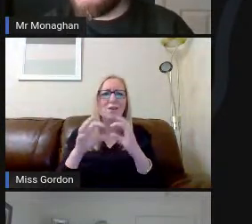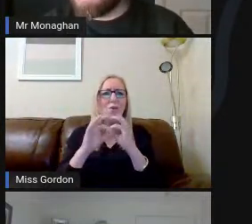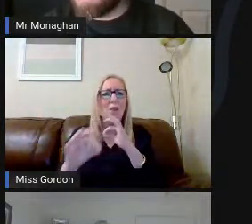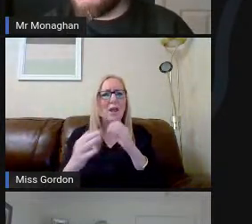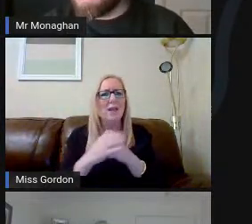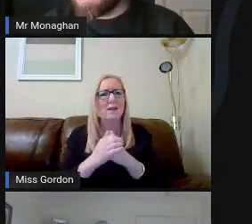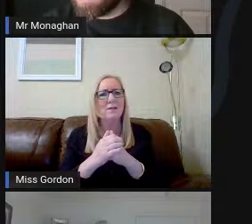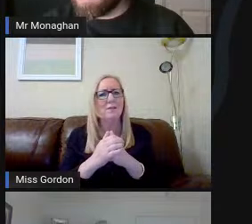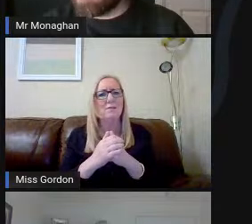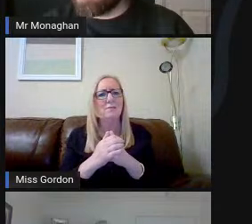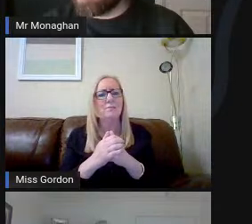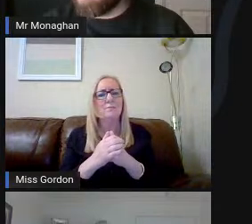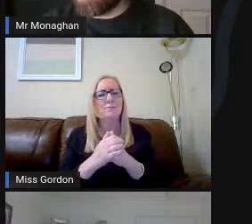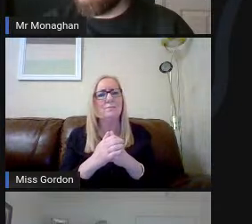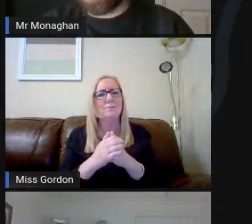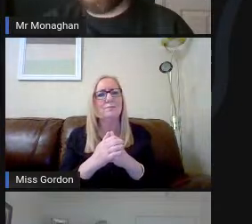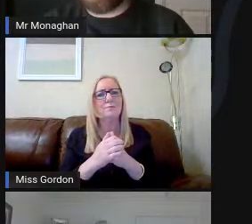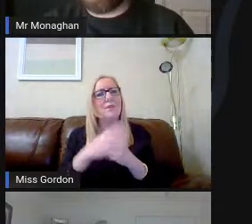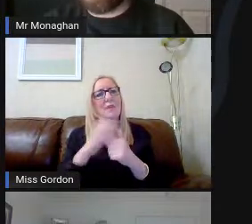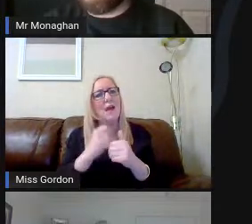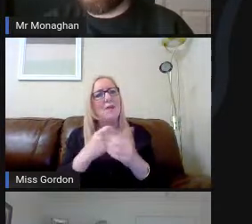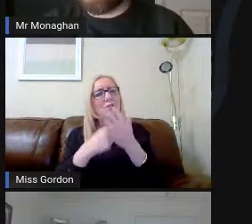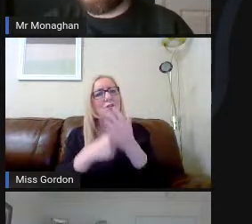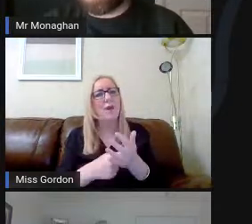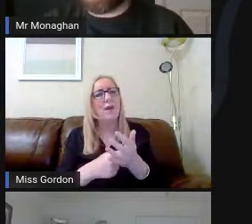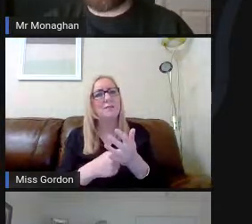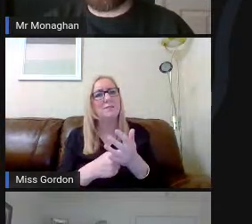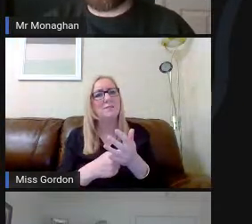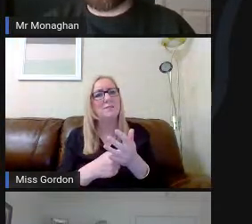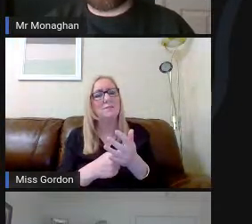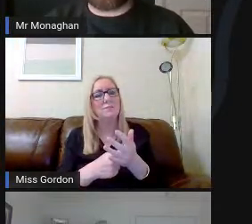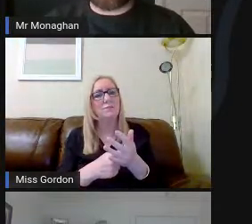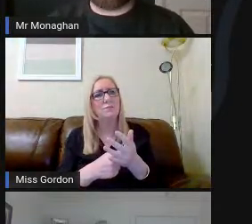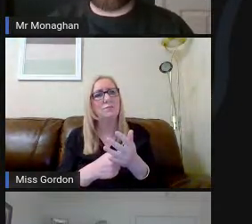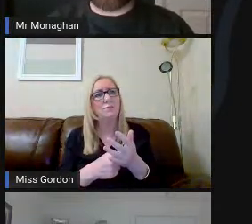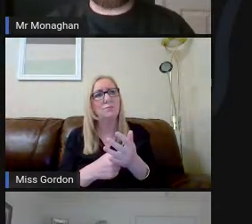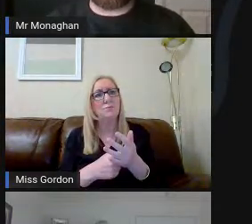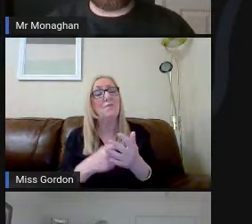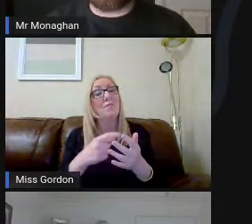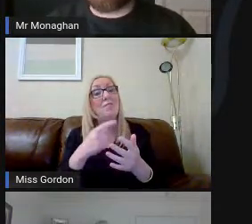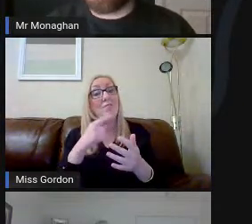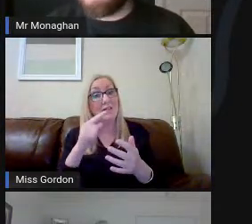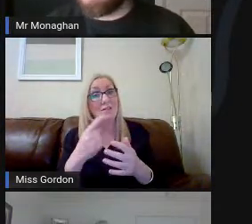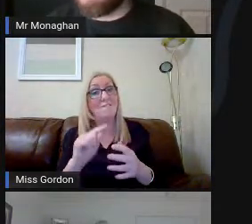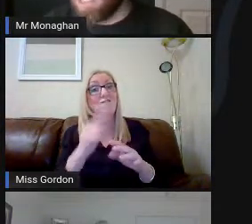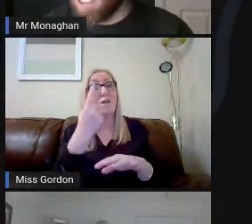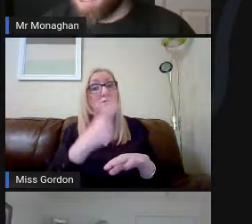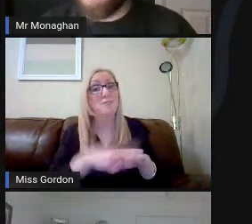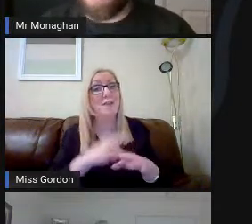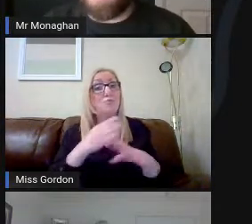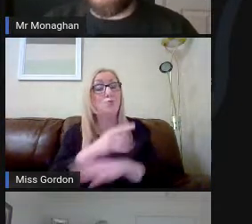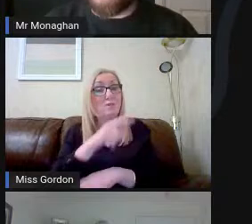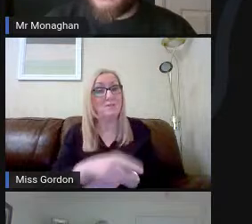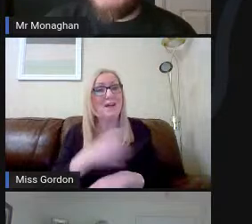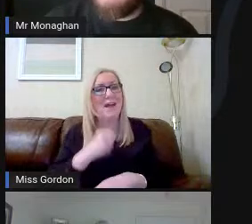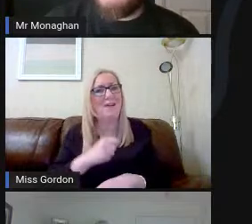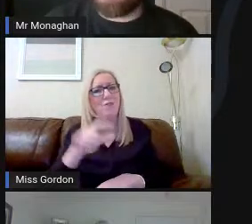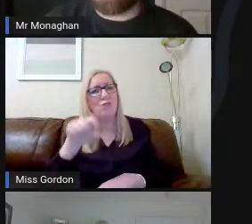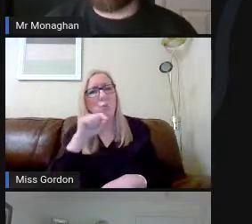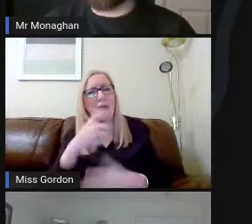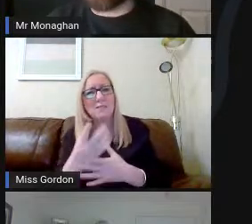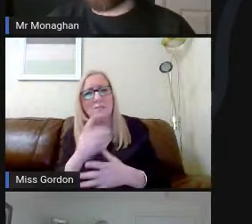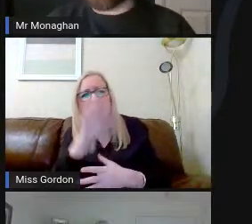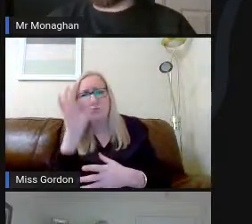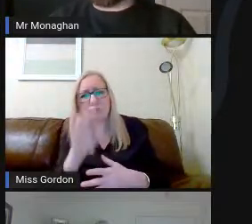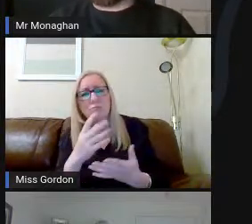a request for people. As Mr. Reid and I have said, this is our first time doing anything like this. We hope we don't have